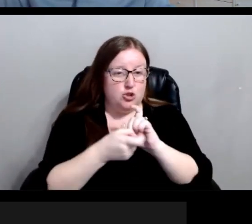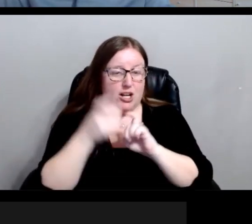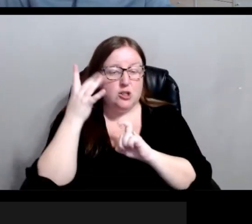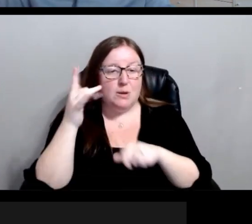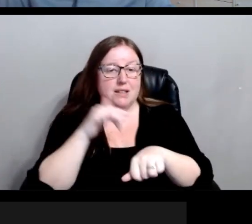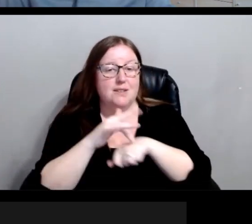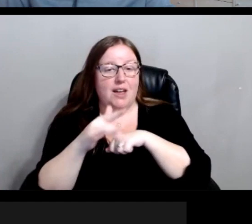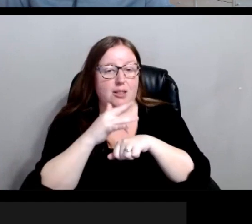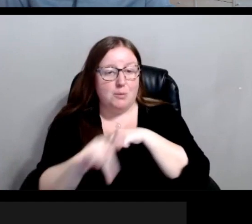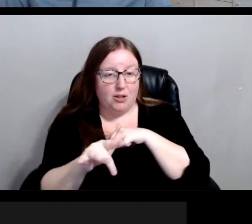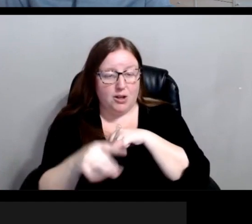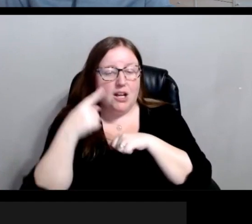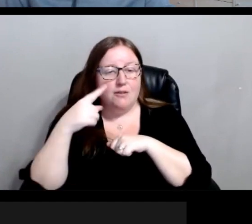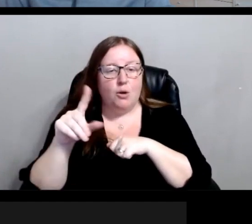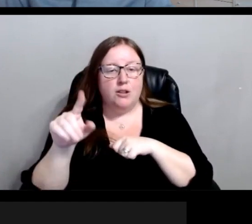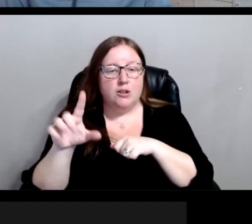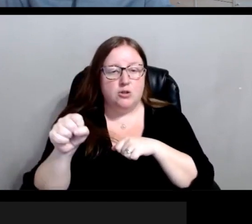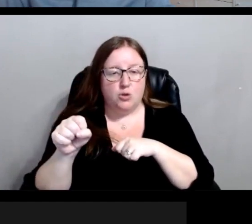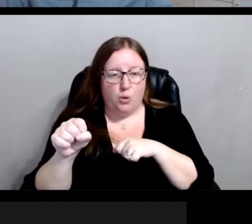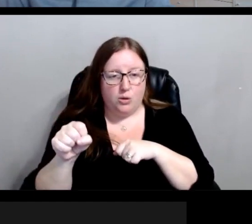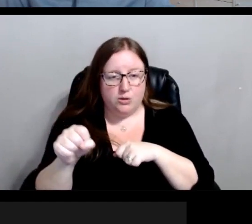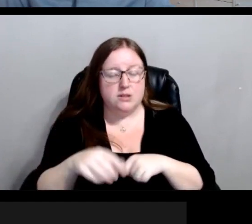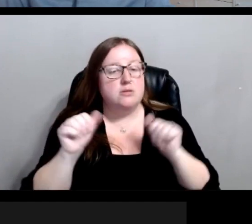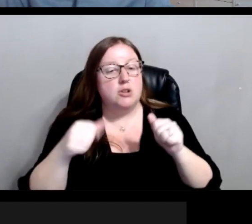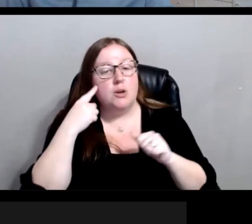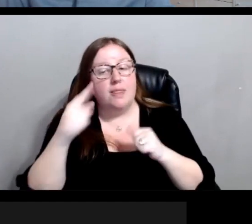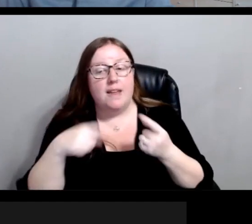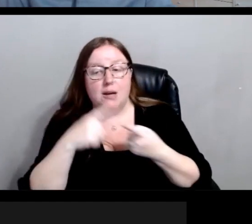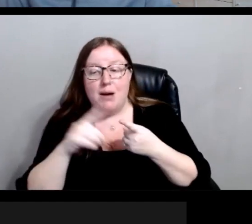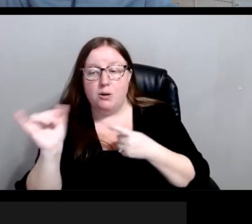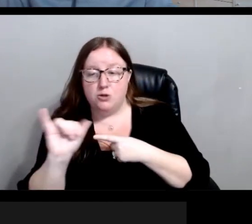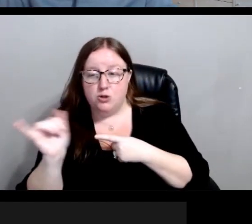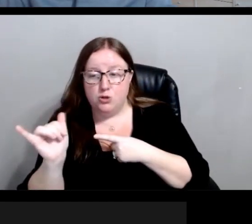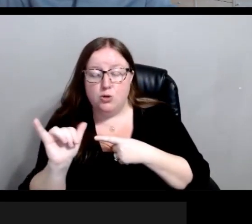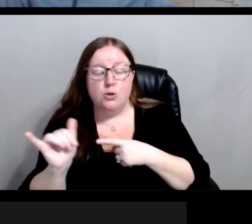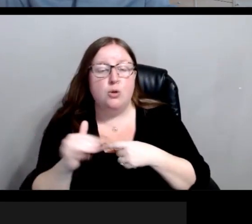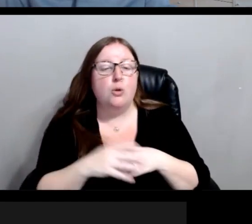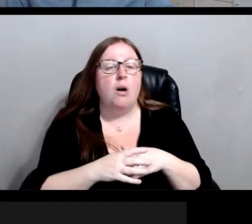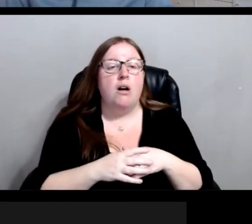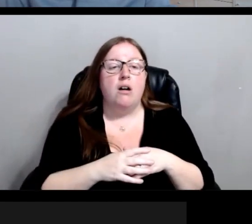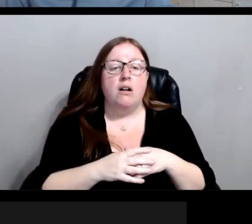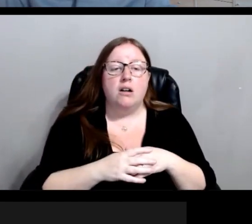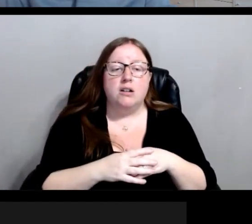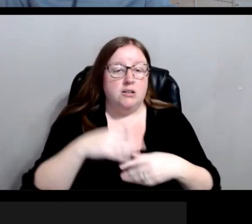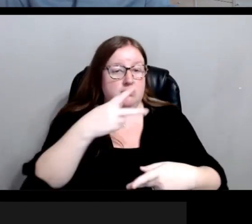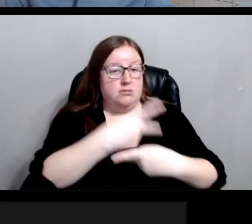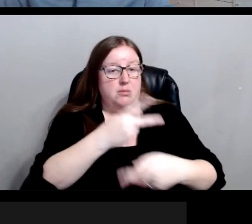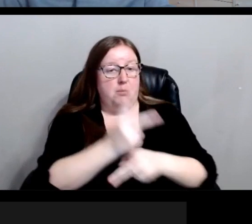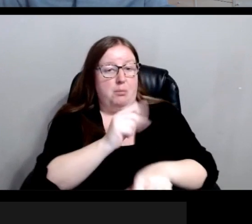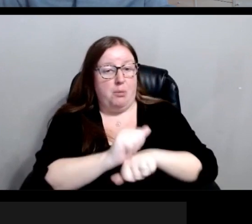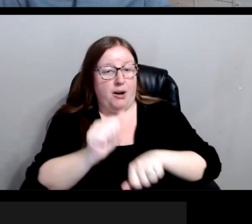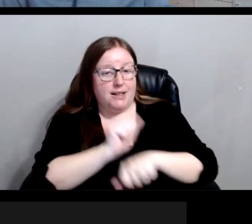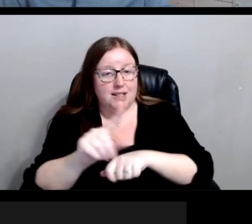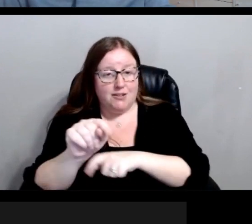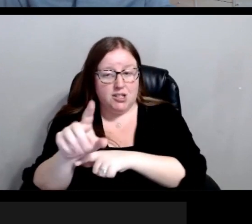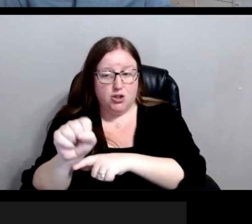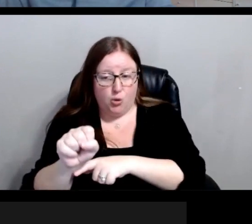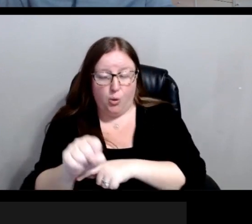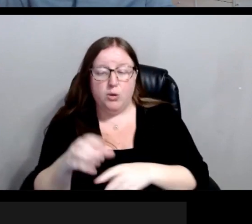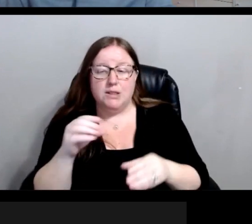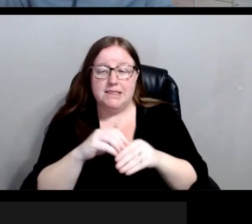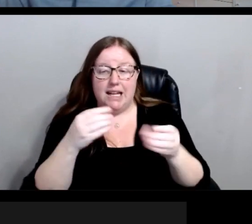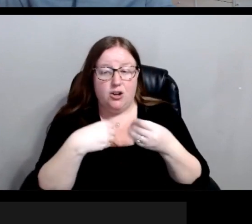availability of these tools. You can think about all kinds of productivity tools also in an office